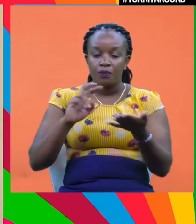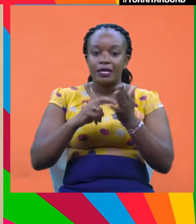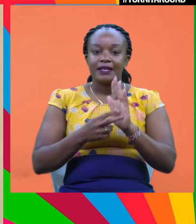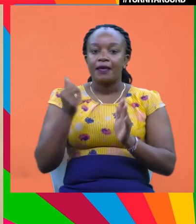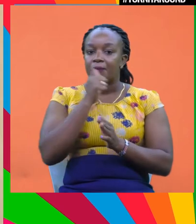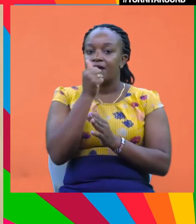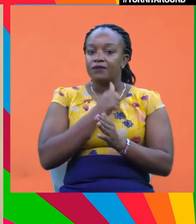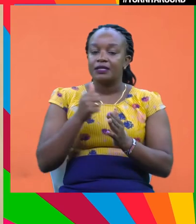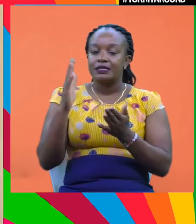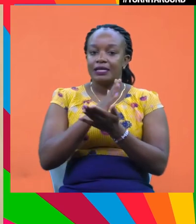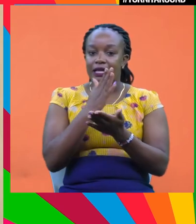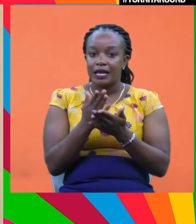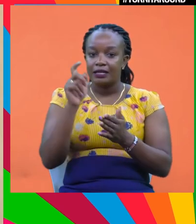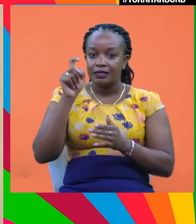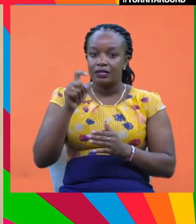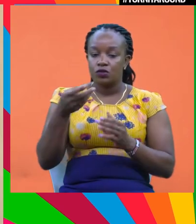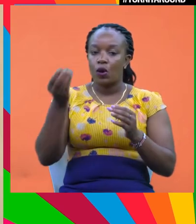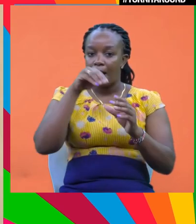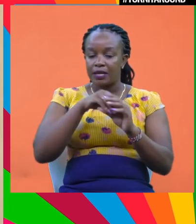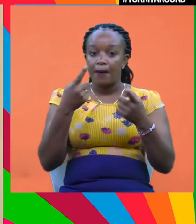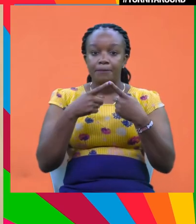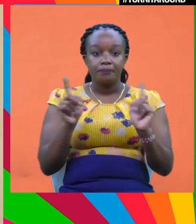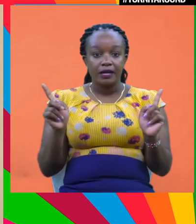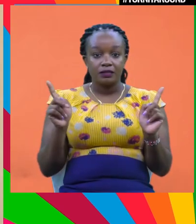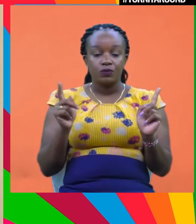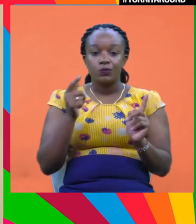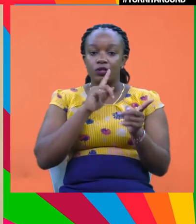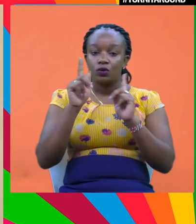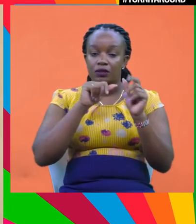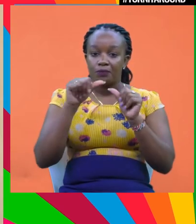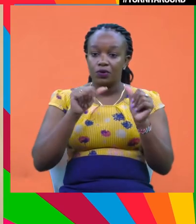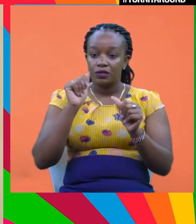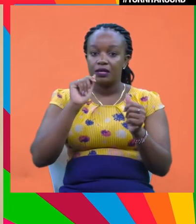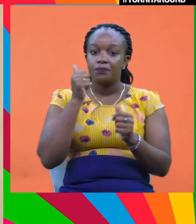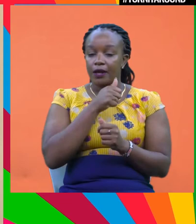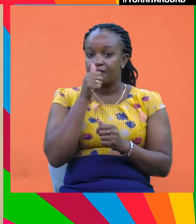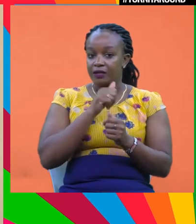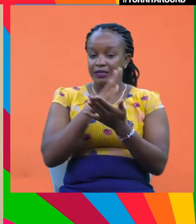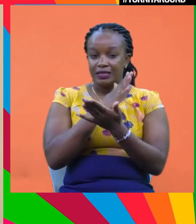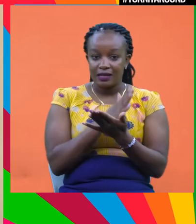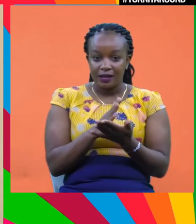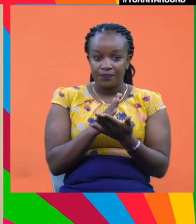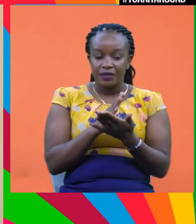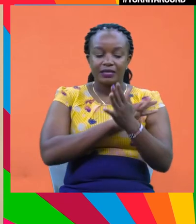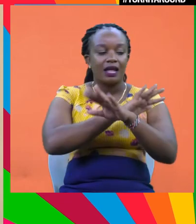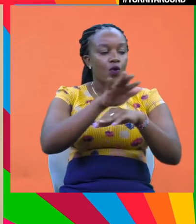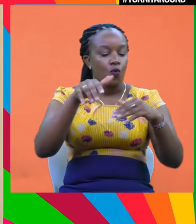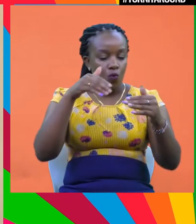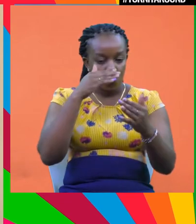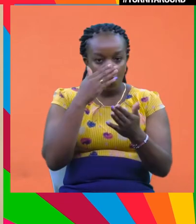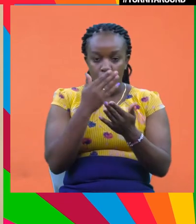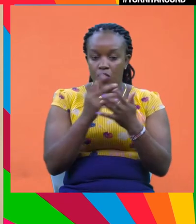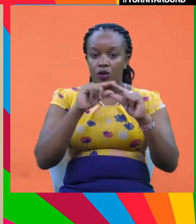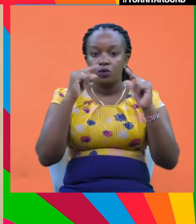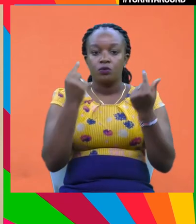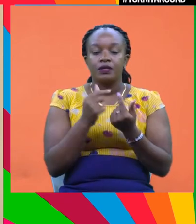come in. So that's obvious. Right. But when you say the private sector, though, it's a whole wide range